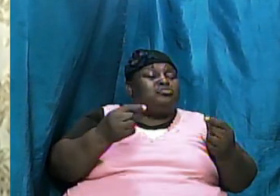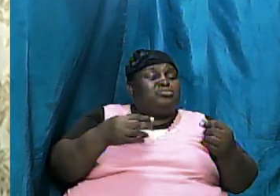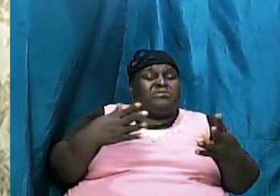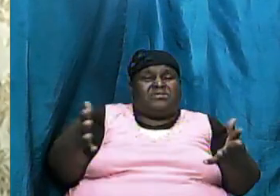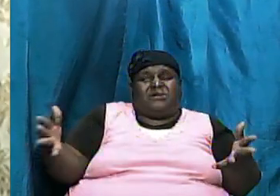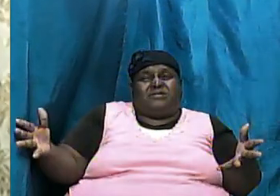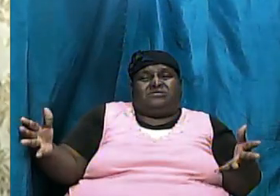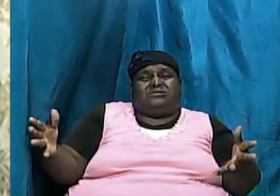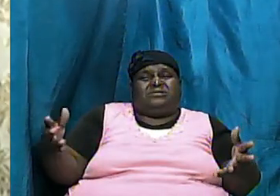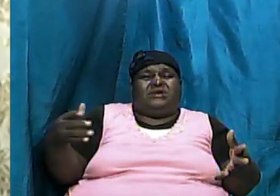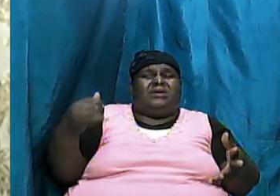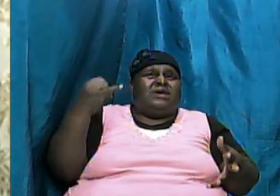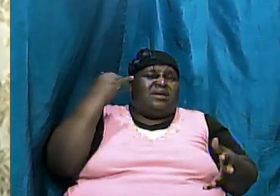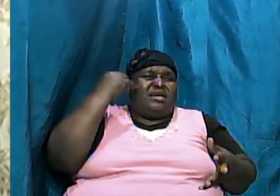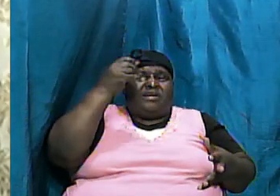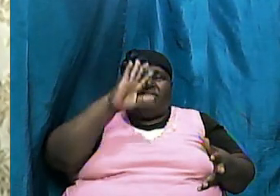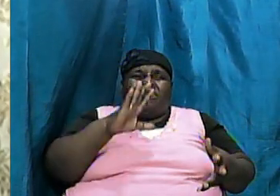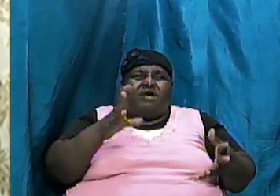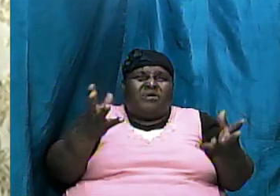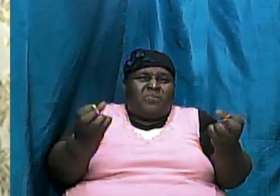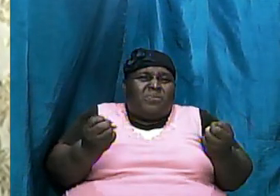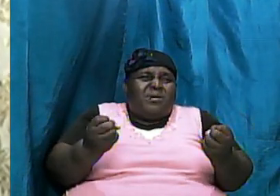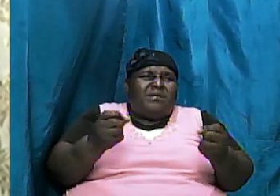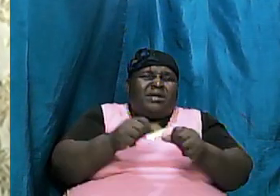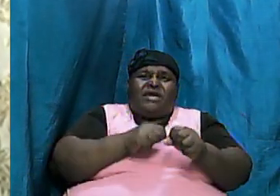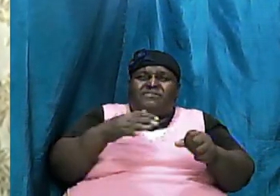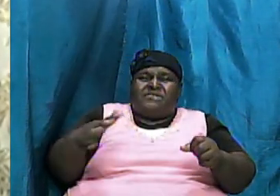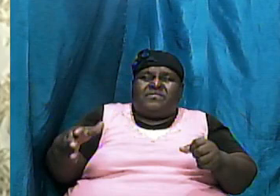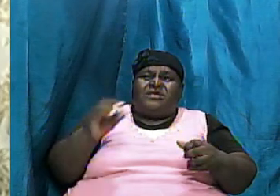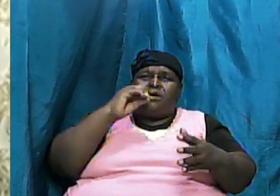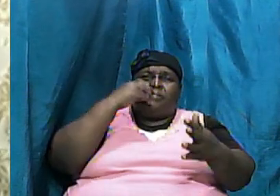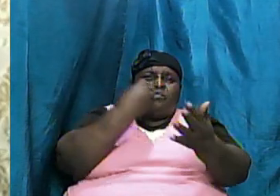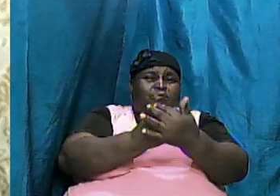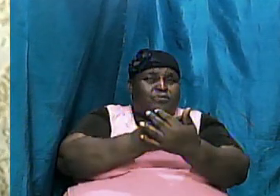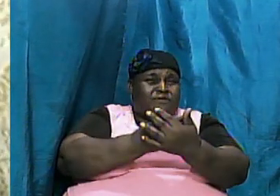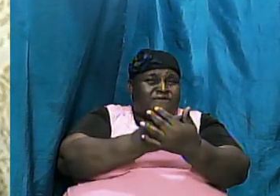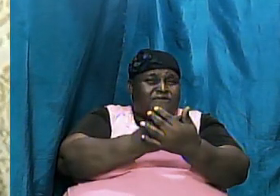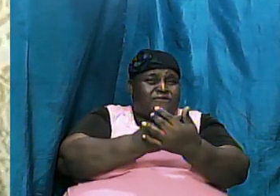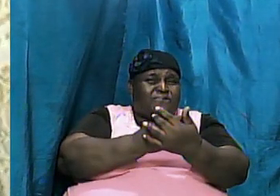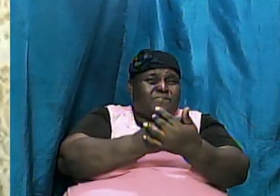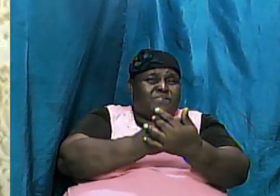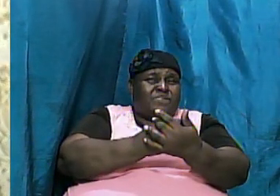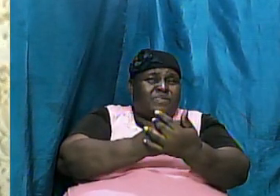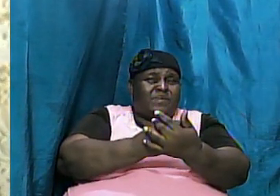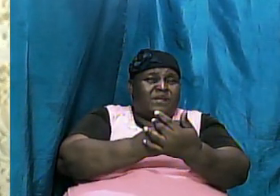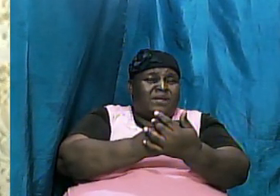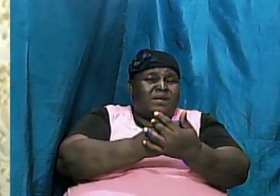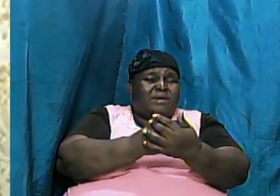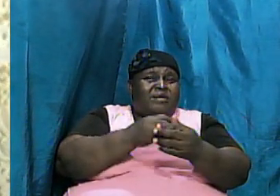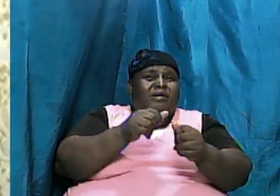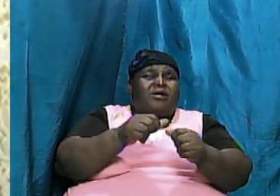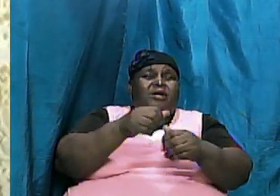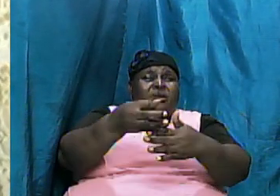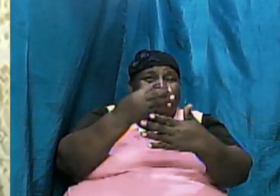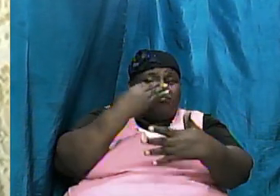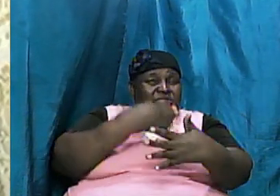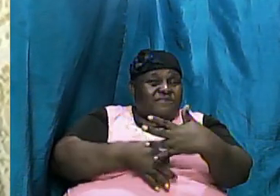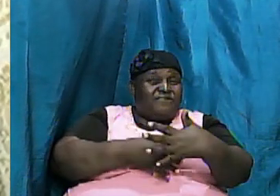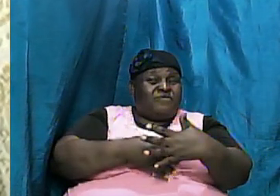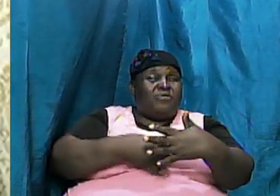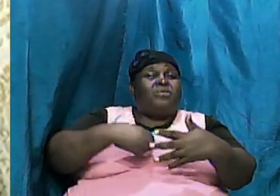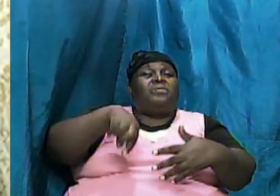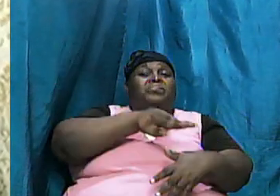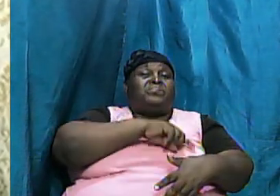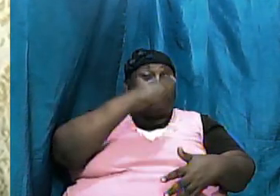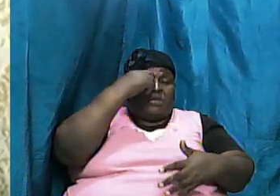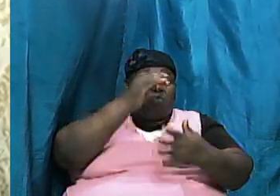wanted everything to be proven if he wanted us to prove everything before we